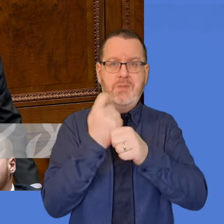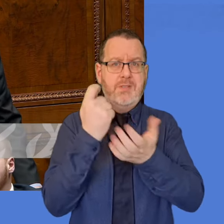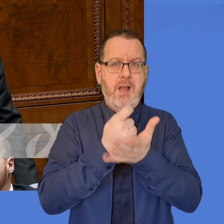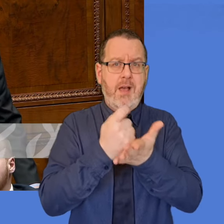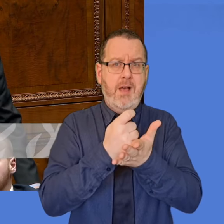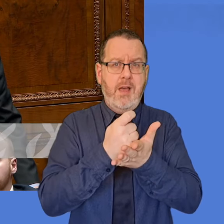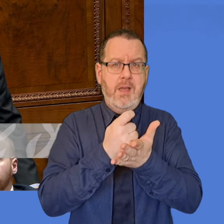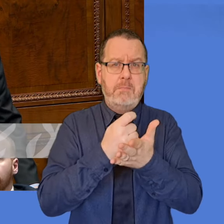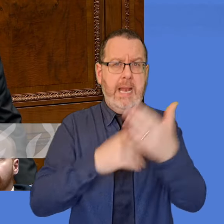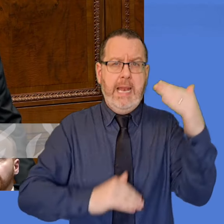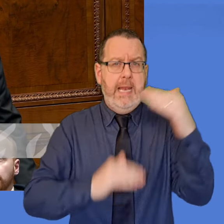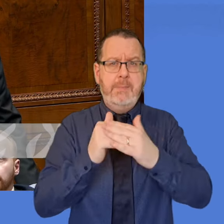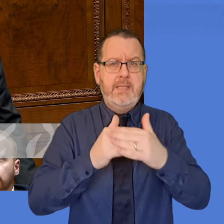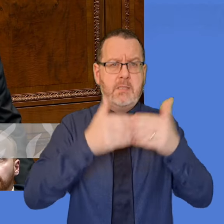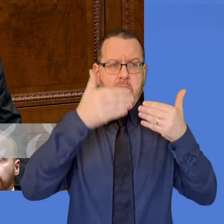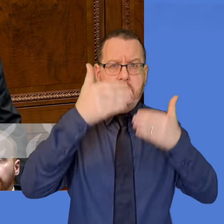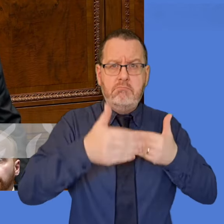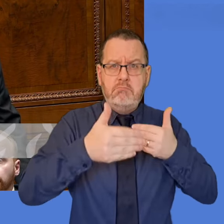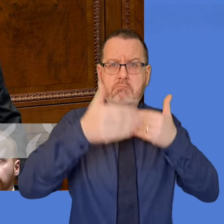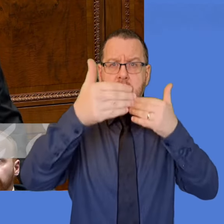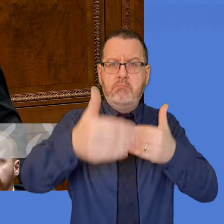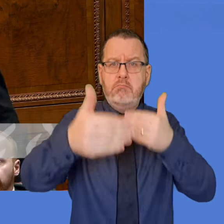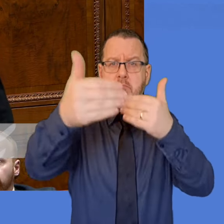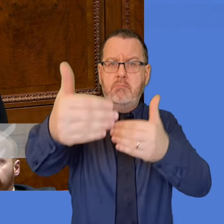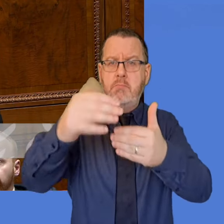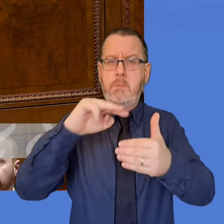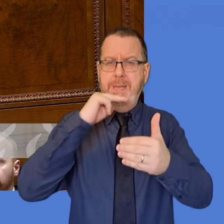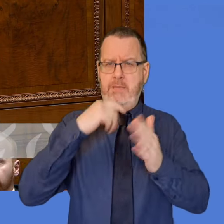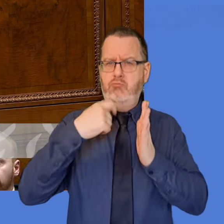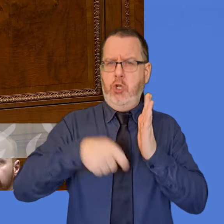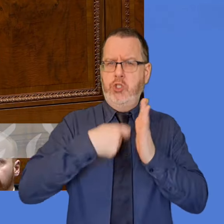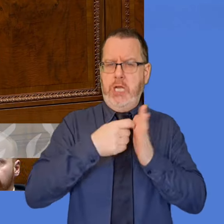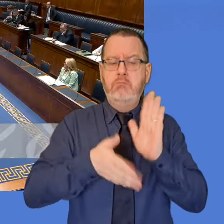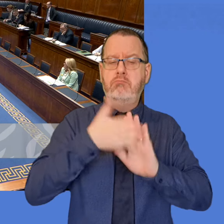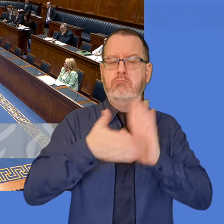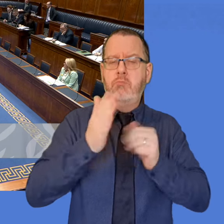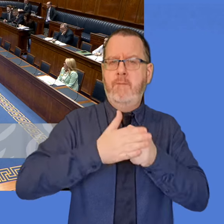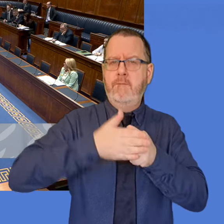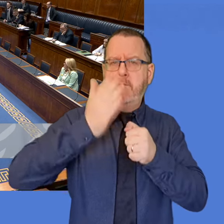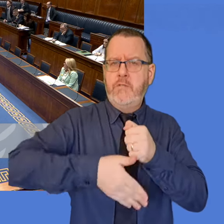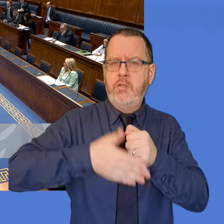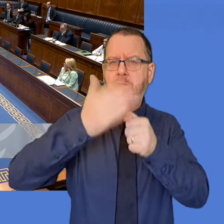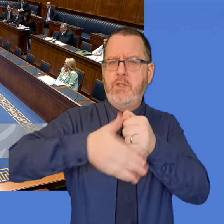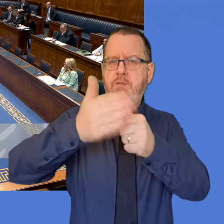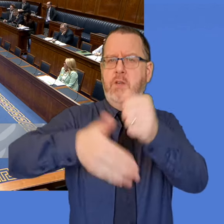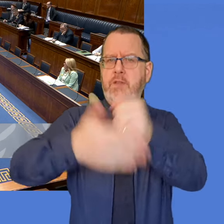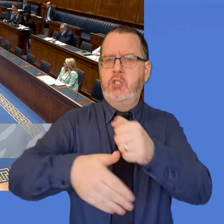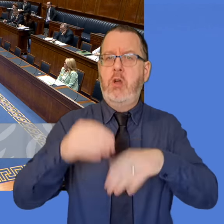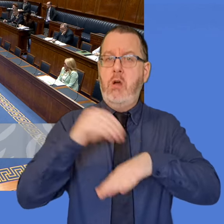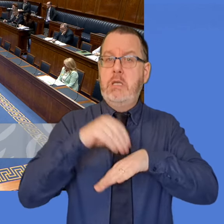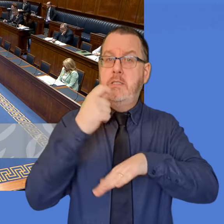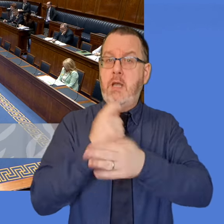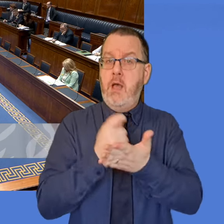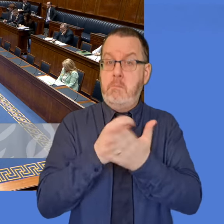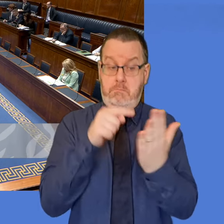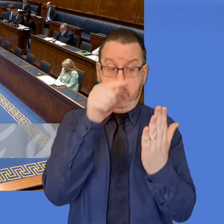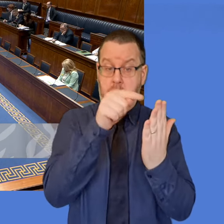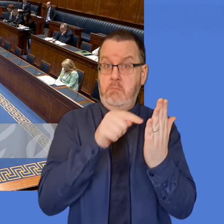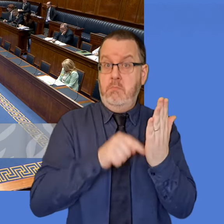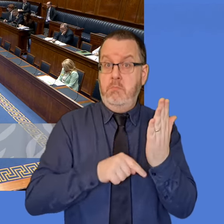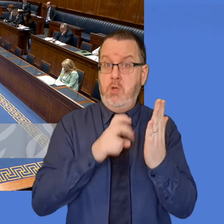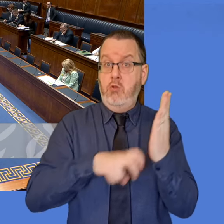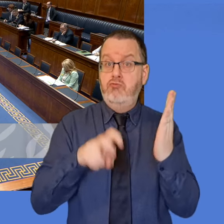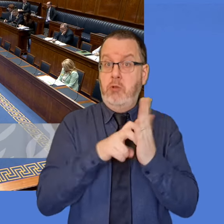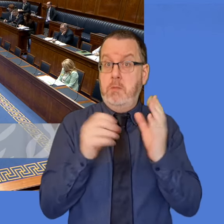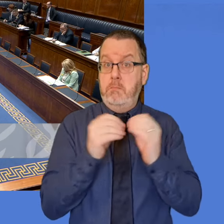project are actually completed on time? Sir. I'm not aware of any hard and fast